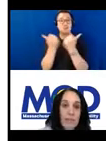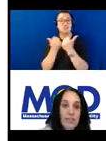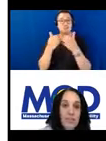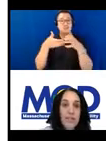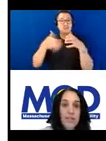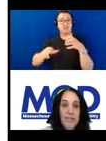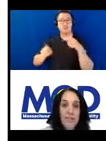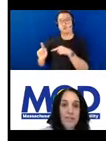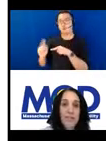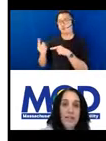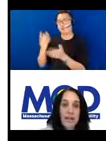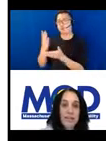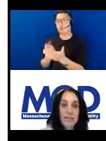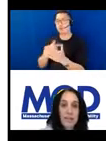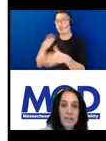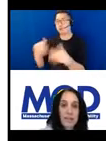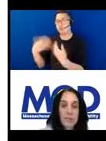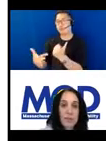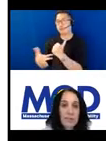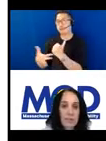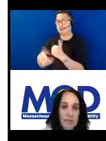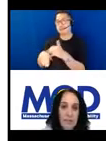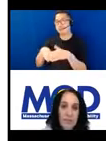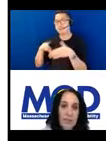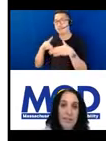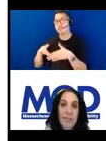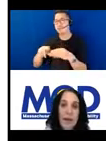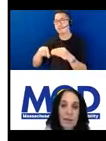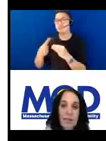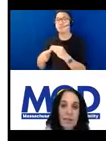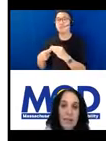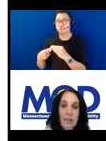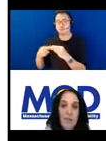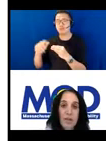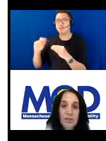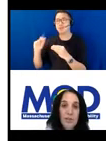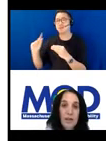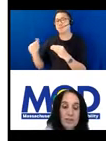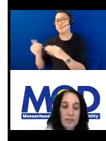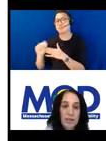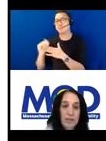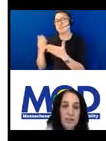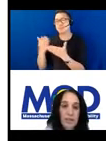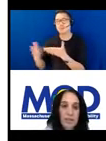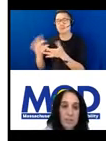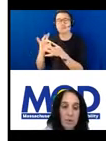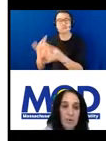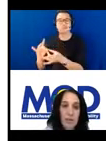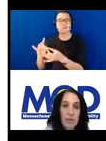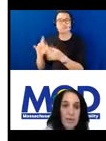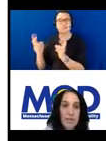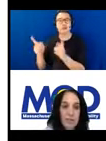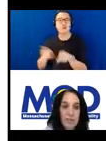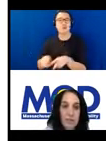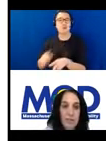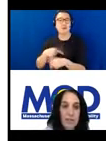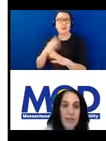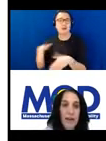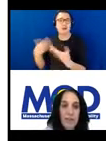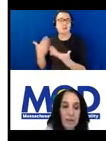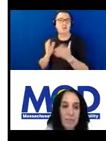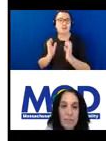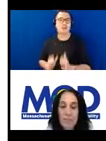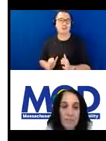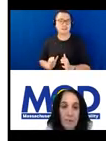information and technical guidance on disability rights related matters. And we also house the Client Assistance Program, and Jeff mentioned